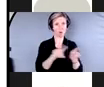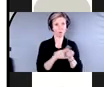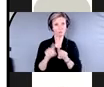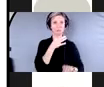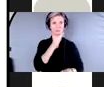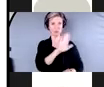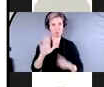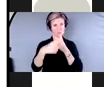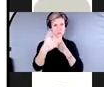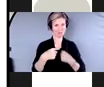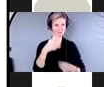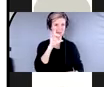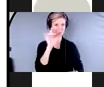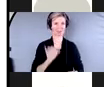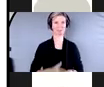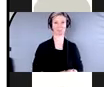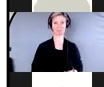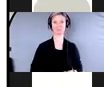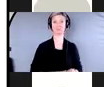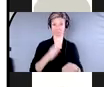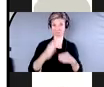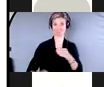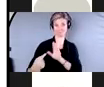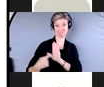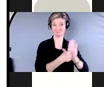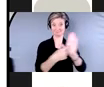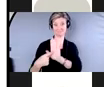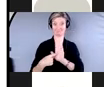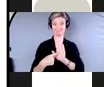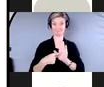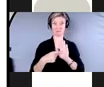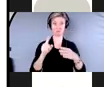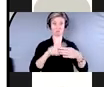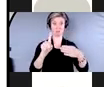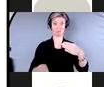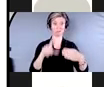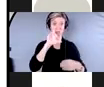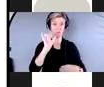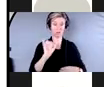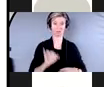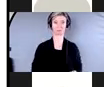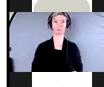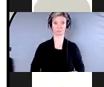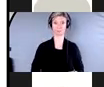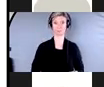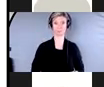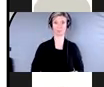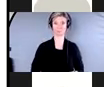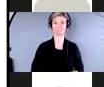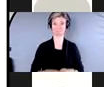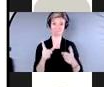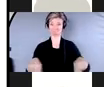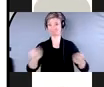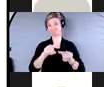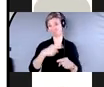So I'm just going to end the poll and share the results. So you'll see, most people are pretty correct, actually.